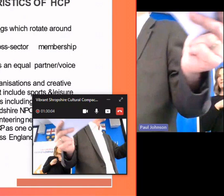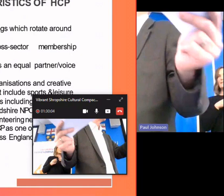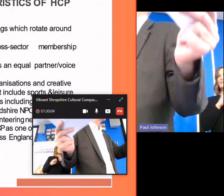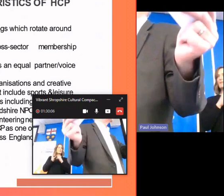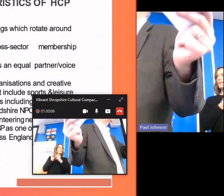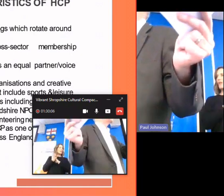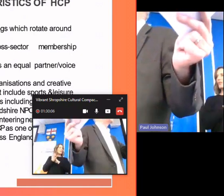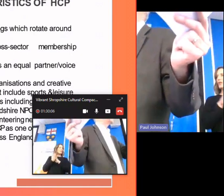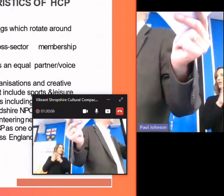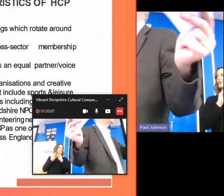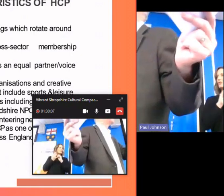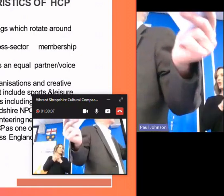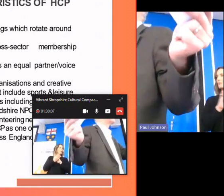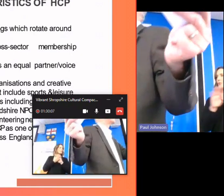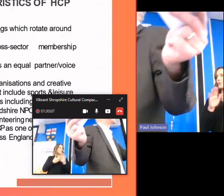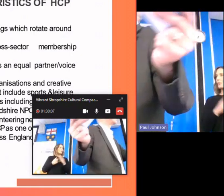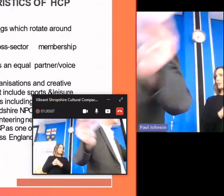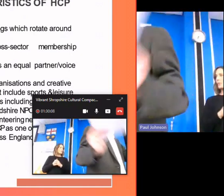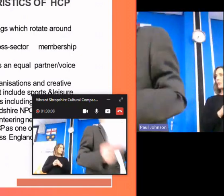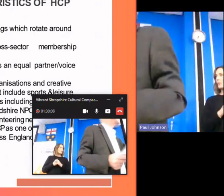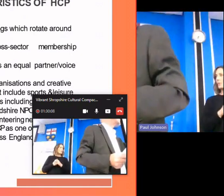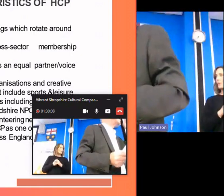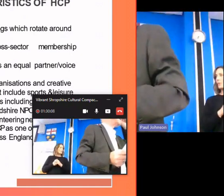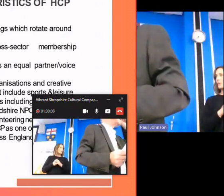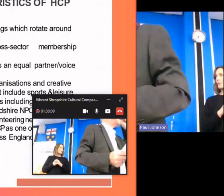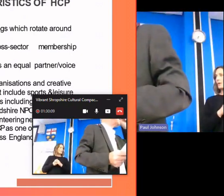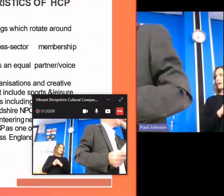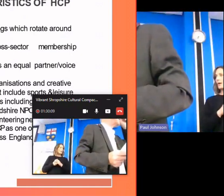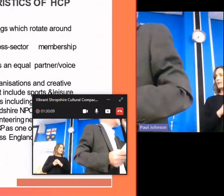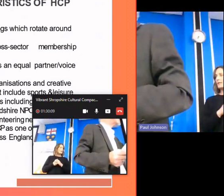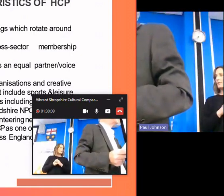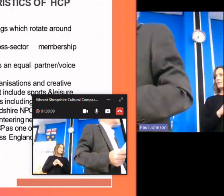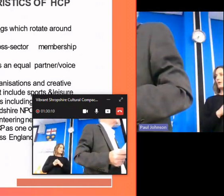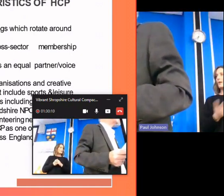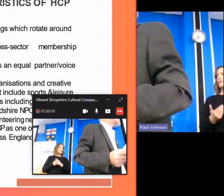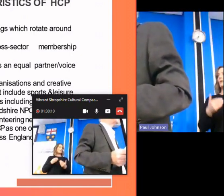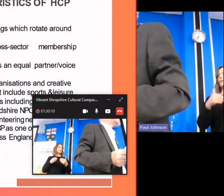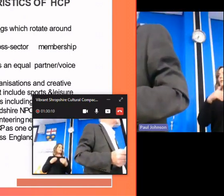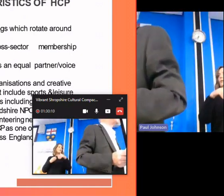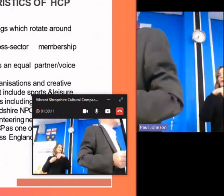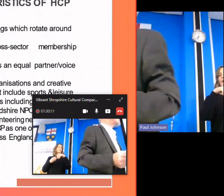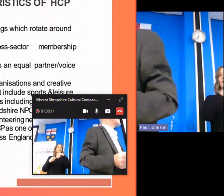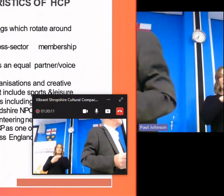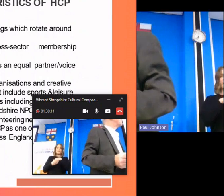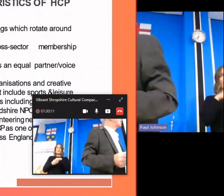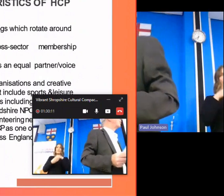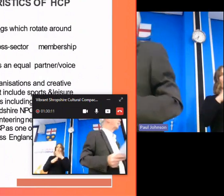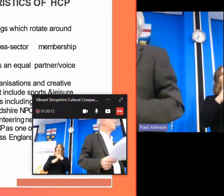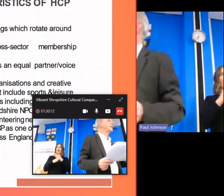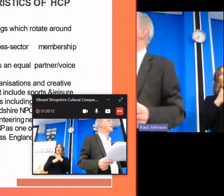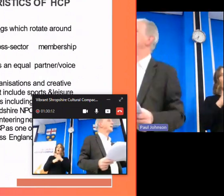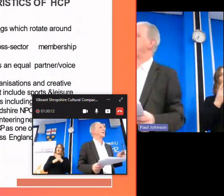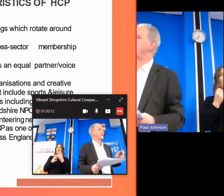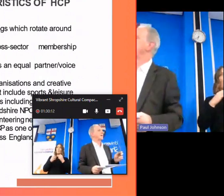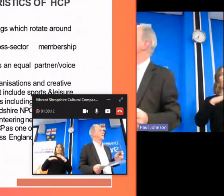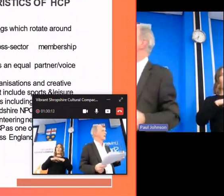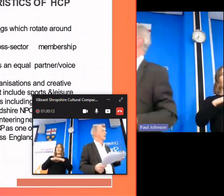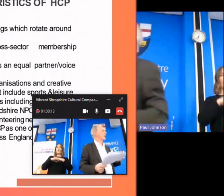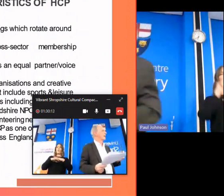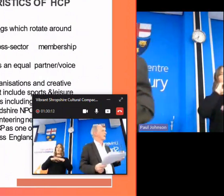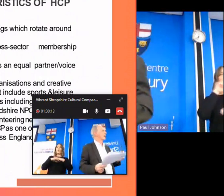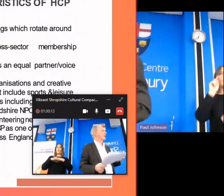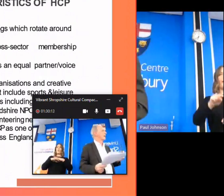herefordshire in shropshire in shropshire um i mean table will be that